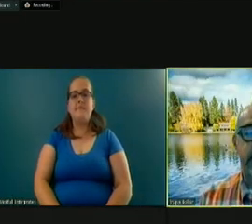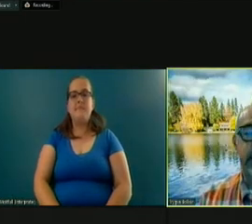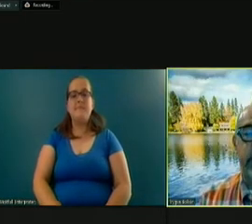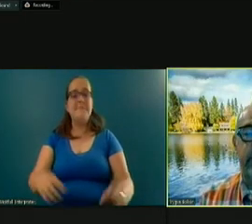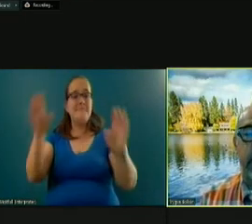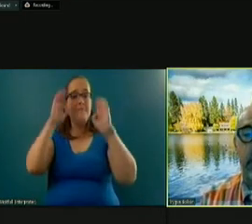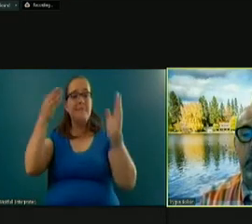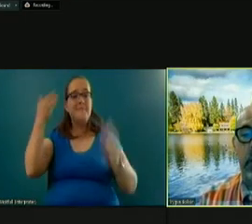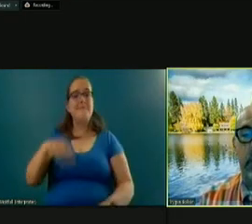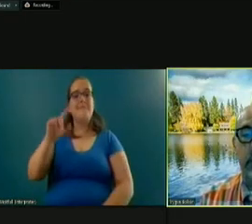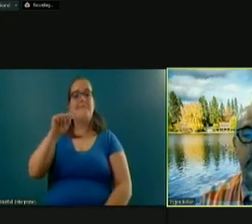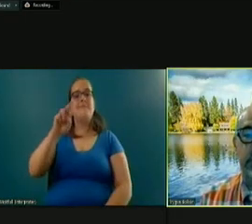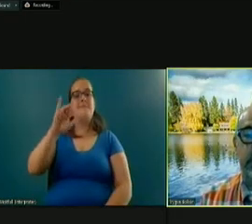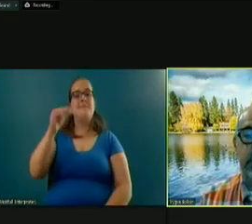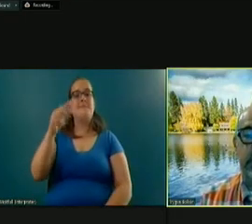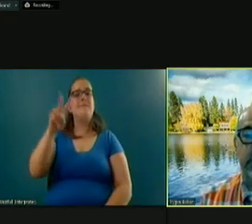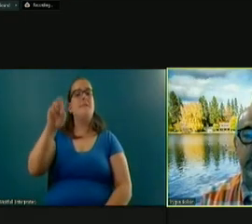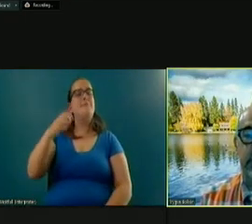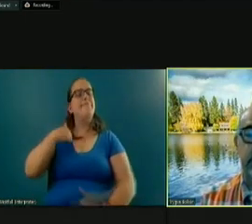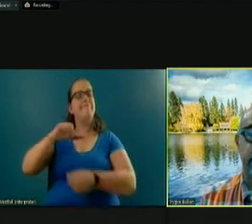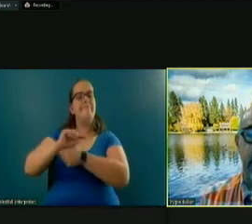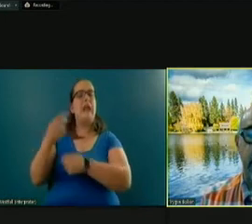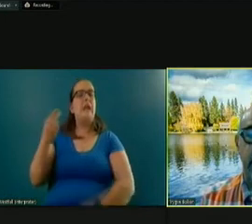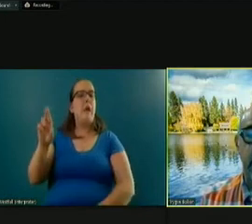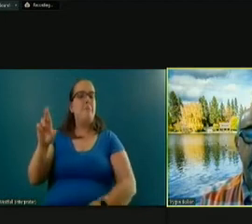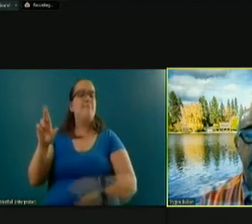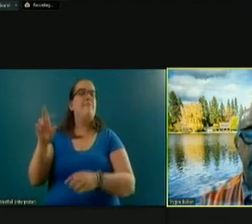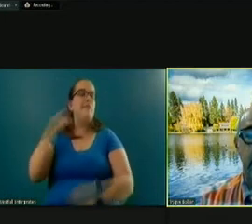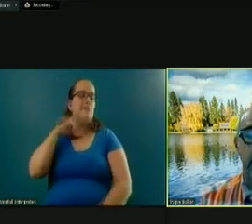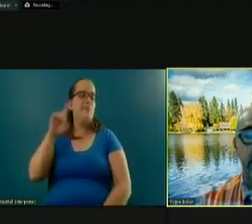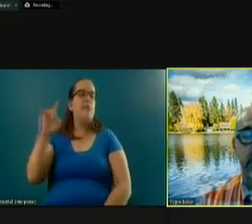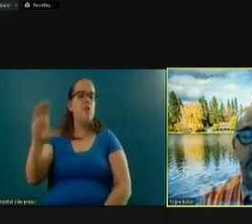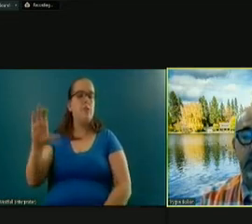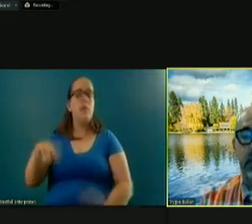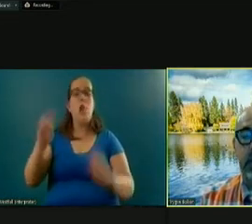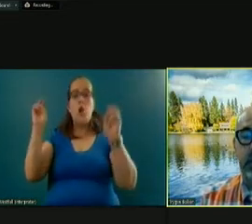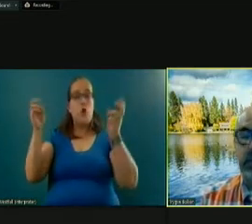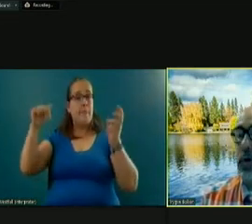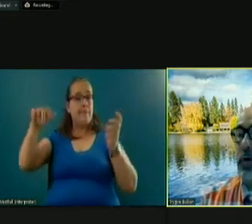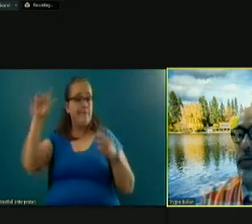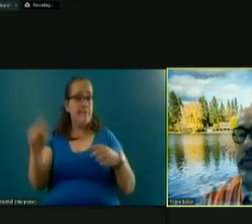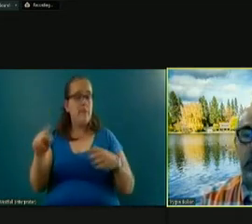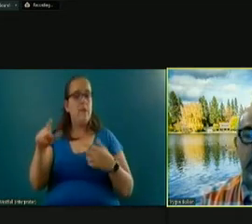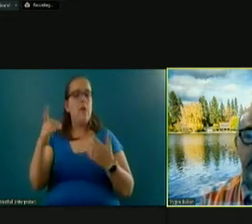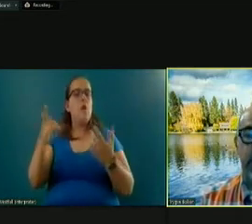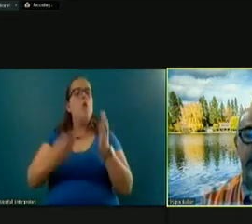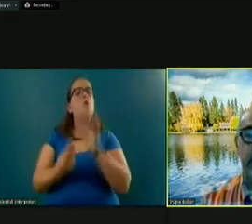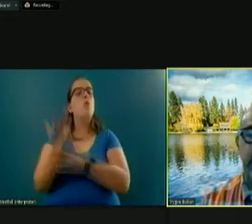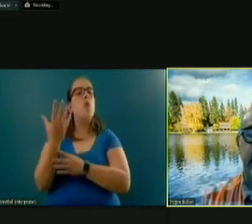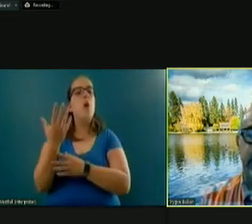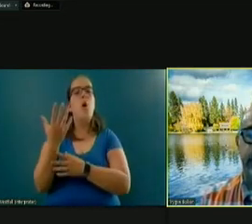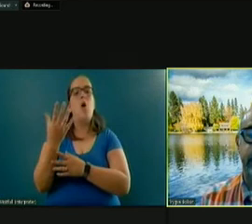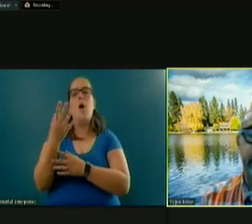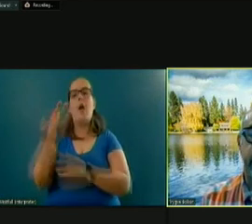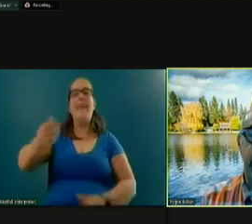Hi, this is Trigvi. I work in human resources with Deschutes County. The topic of this question is growth and